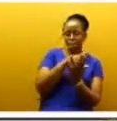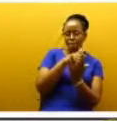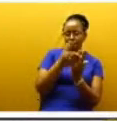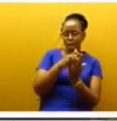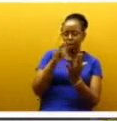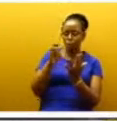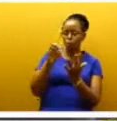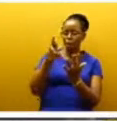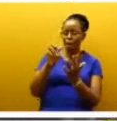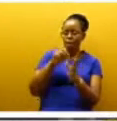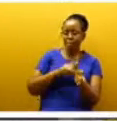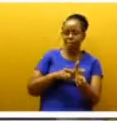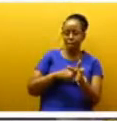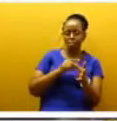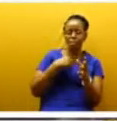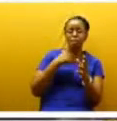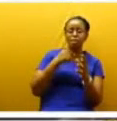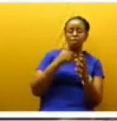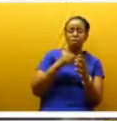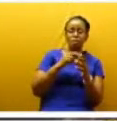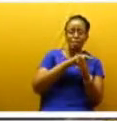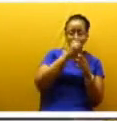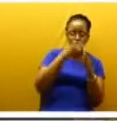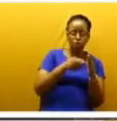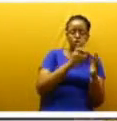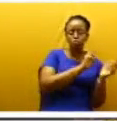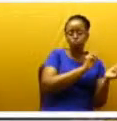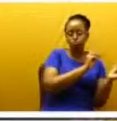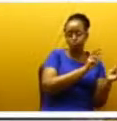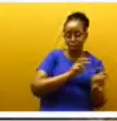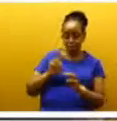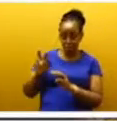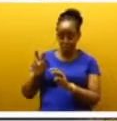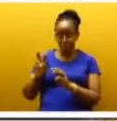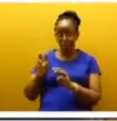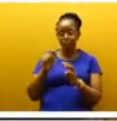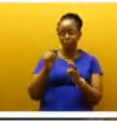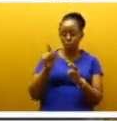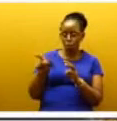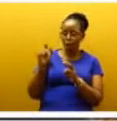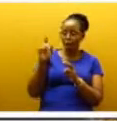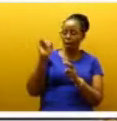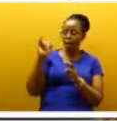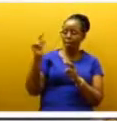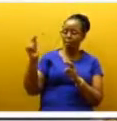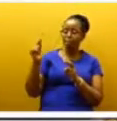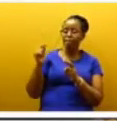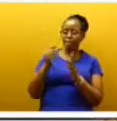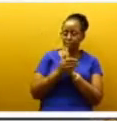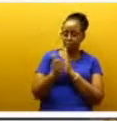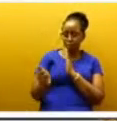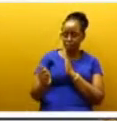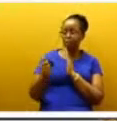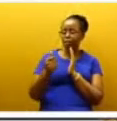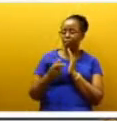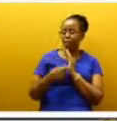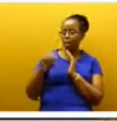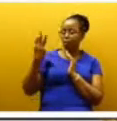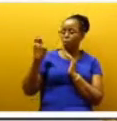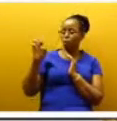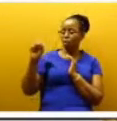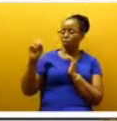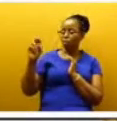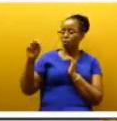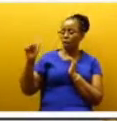results transmission system. And this is also confirmed by one of our IT experts, Mr. Benson Wessonga, that there was indeed